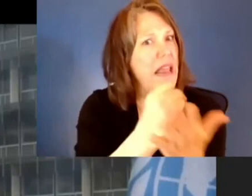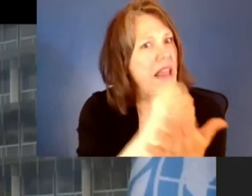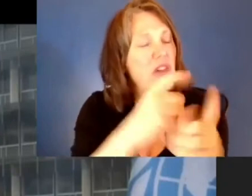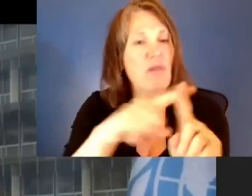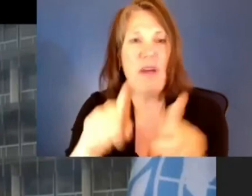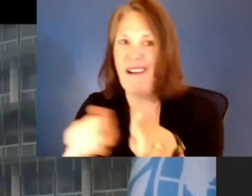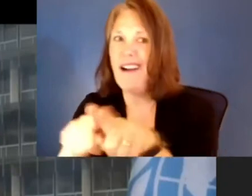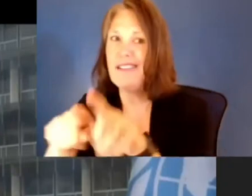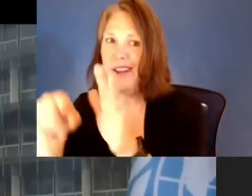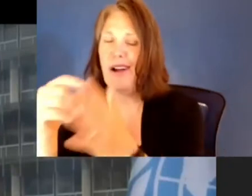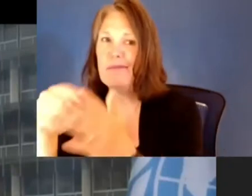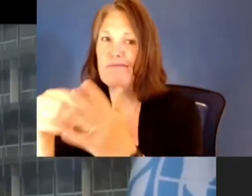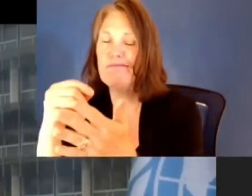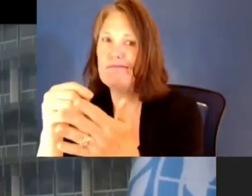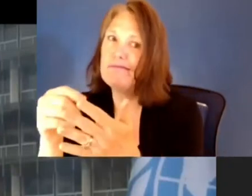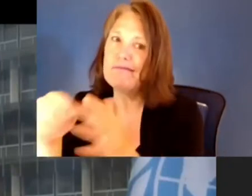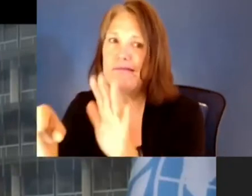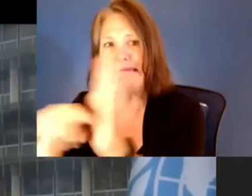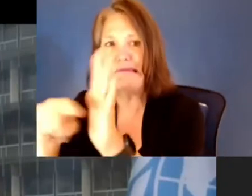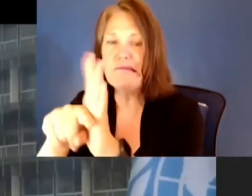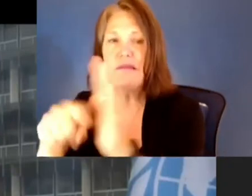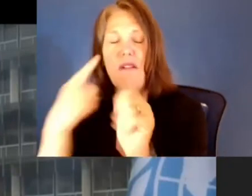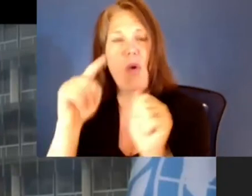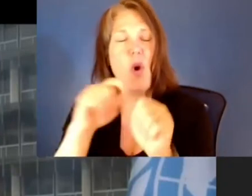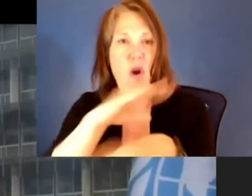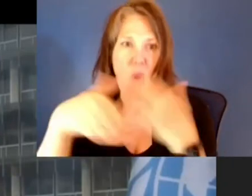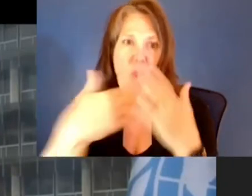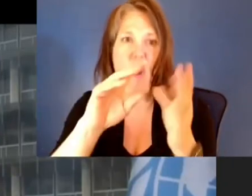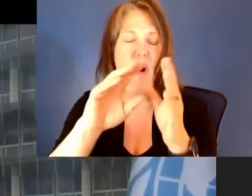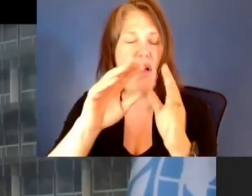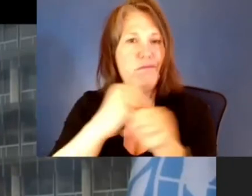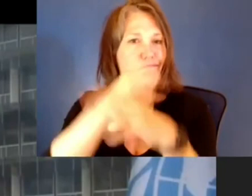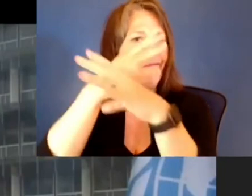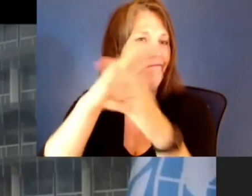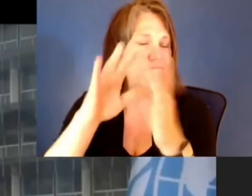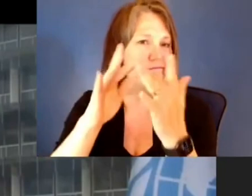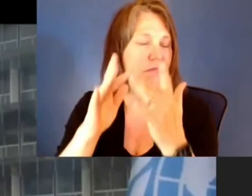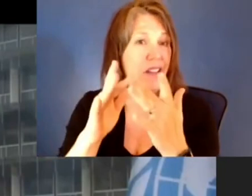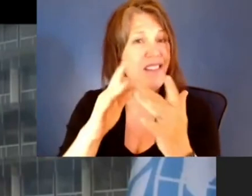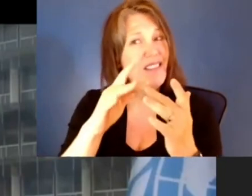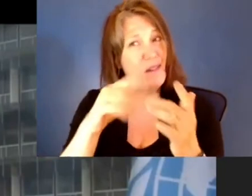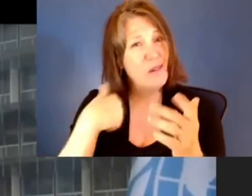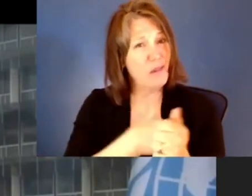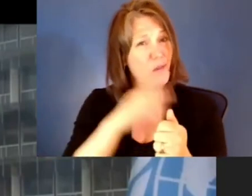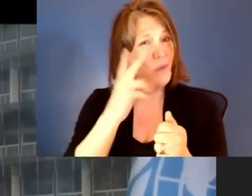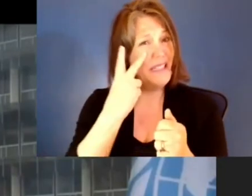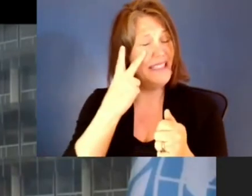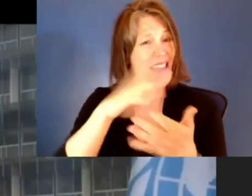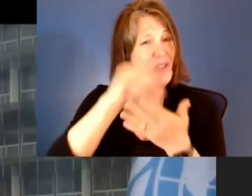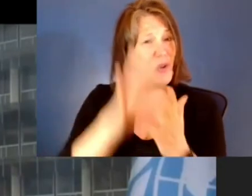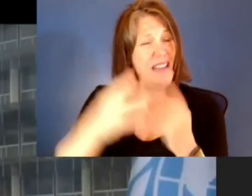approach. As we've seen, learners need to interact with their teachers. Effective education requires face-to-face contact.